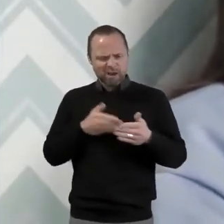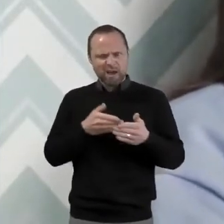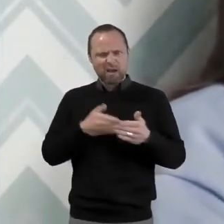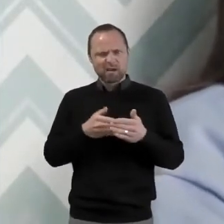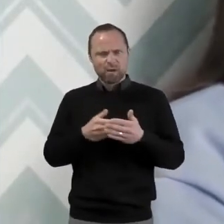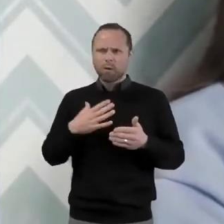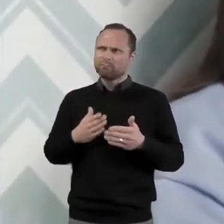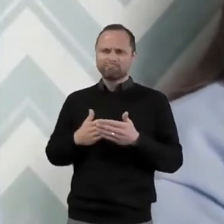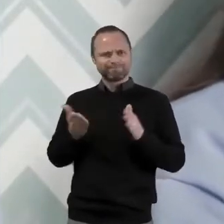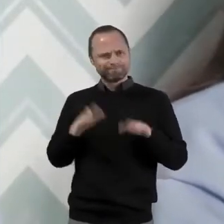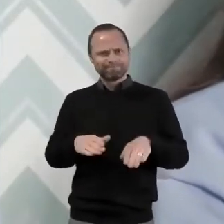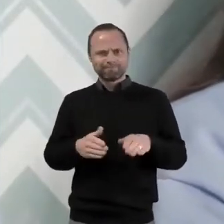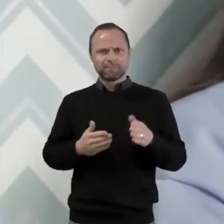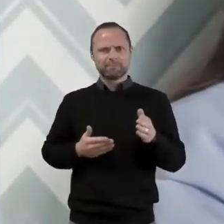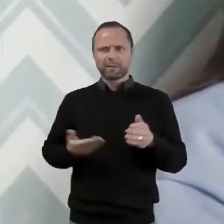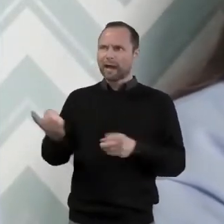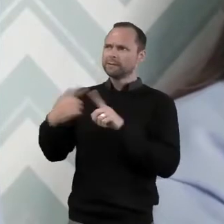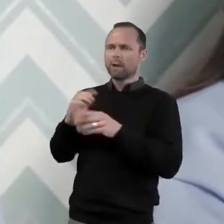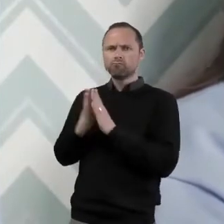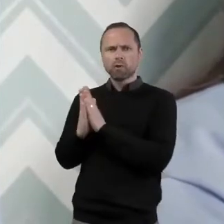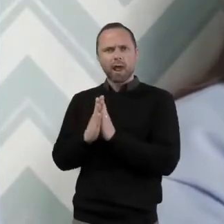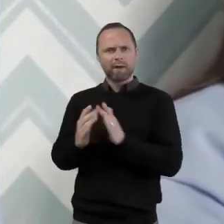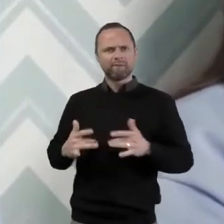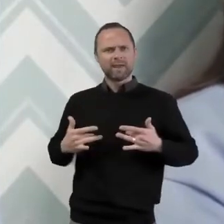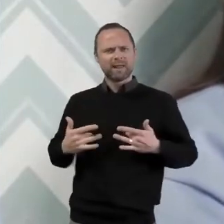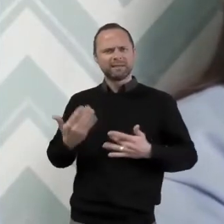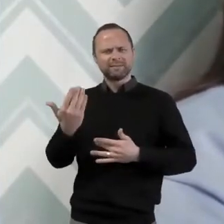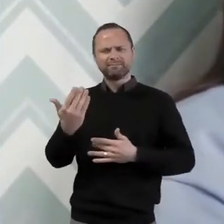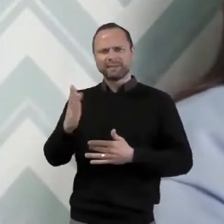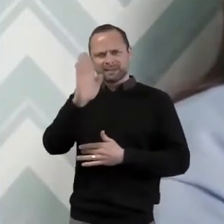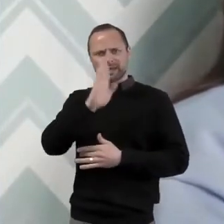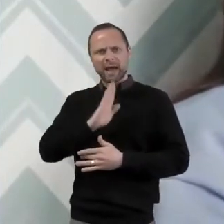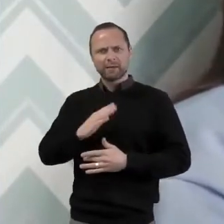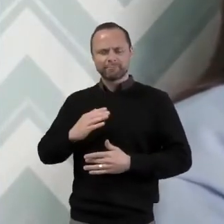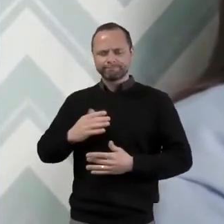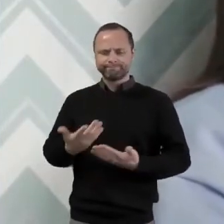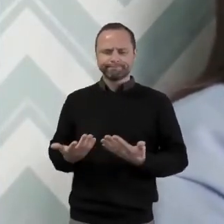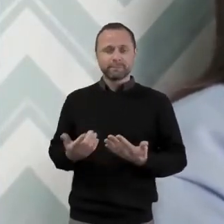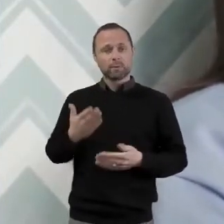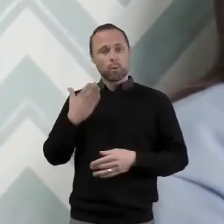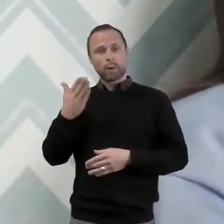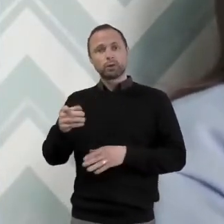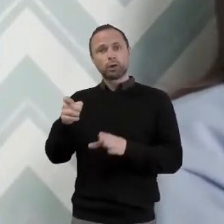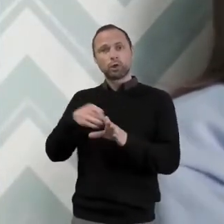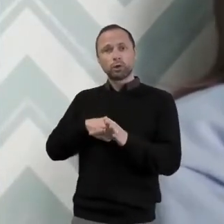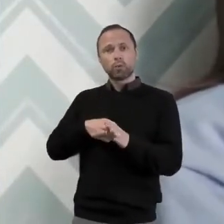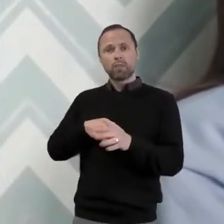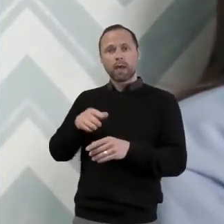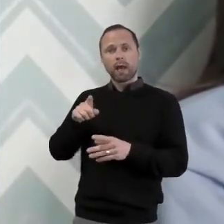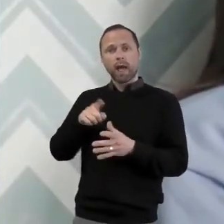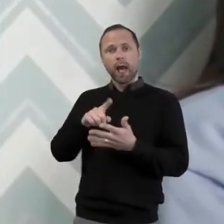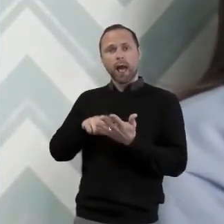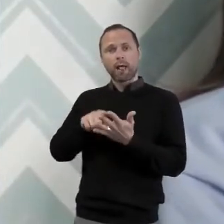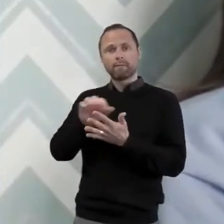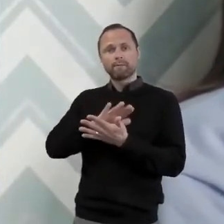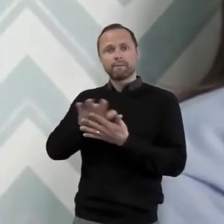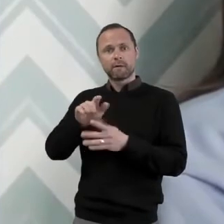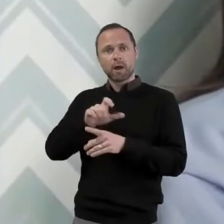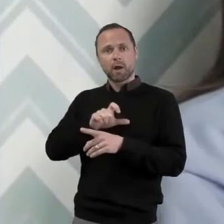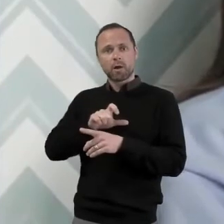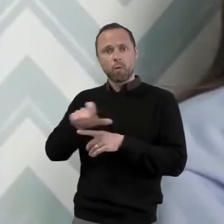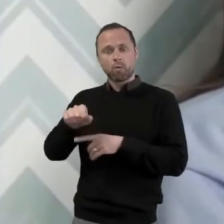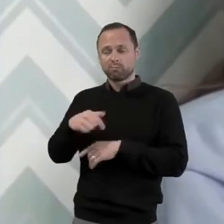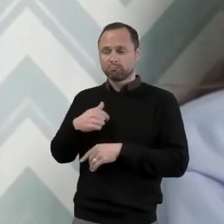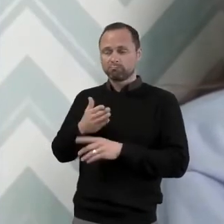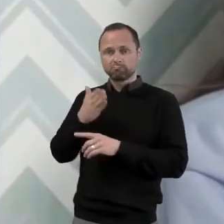it made me really sad. But I went to a youth alpha at my youth and we were watching a video